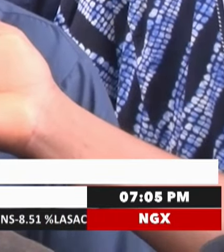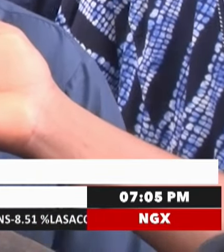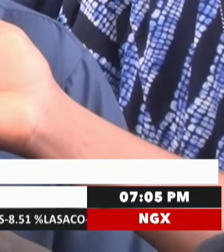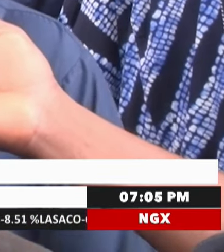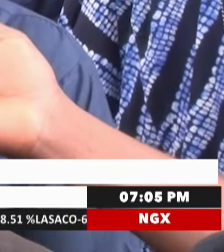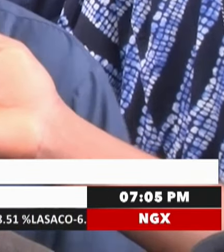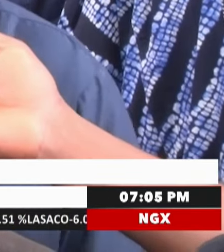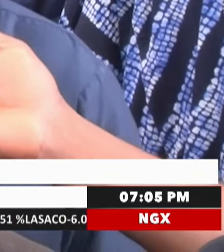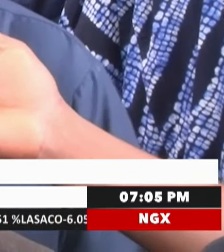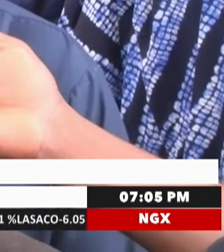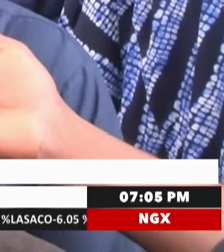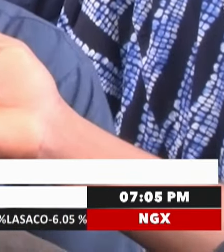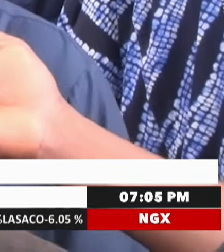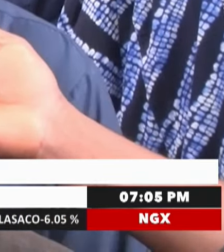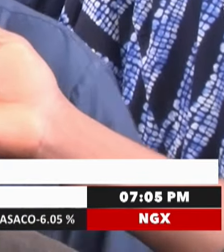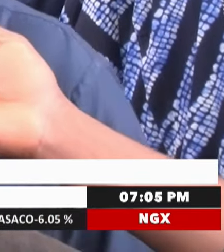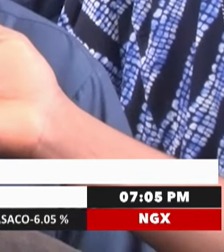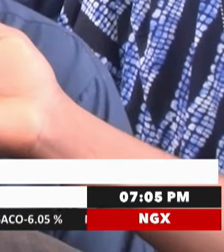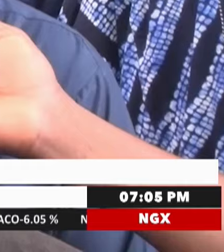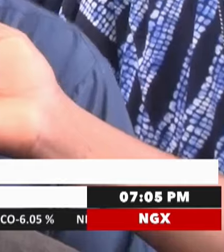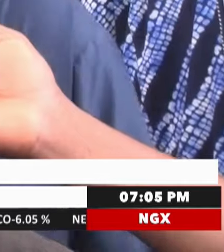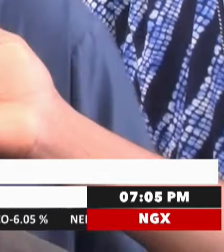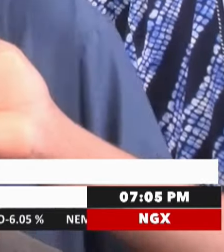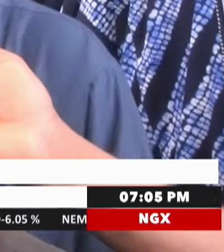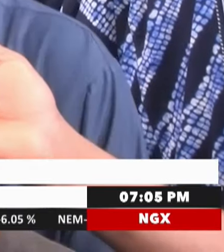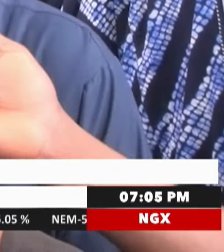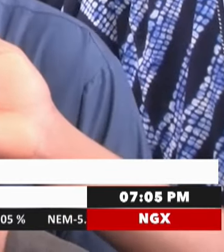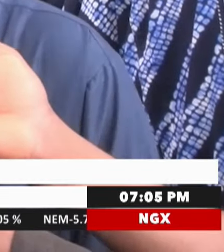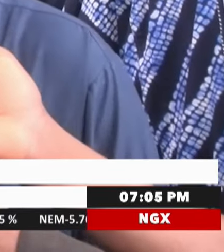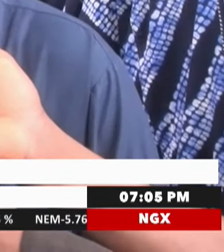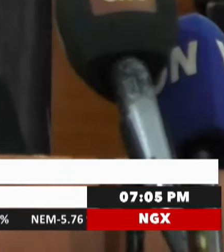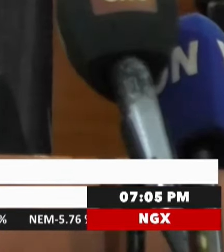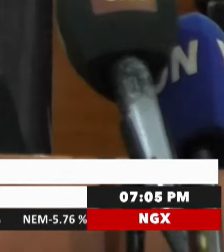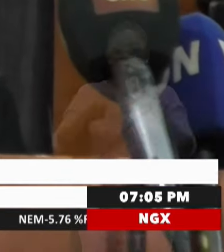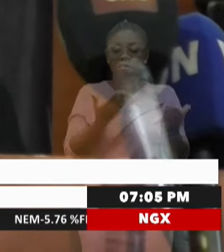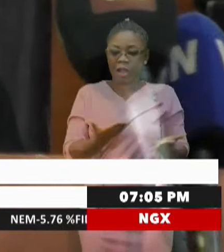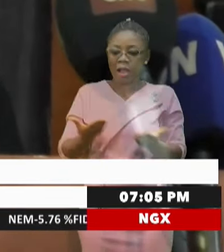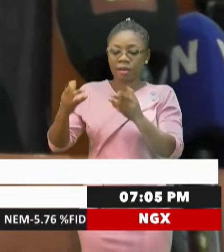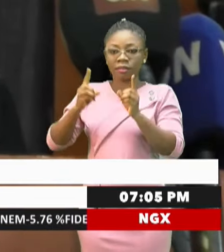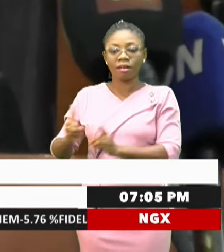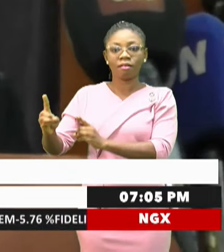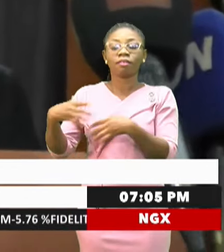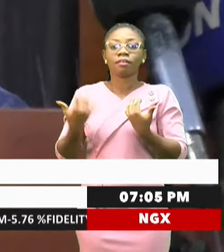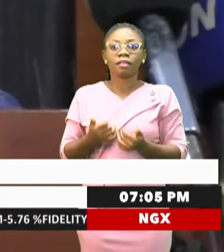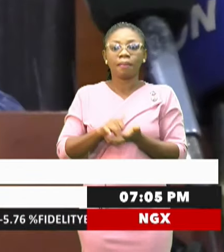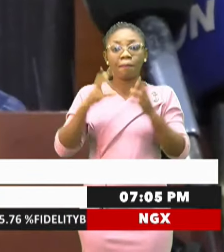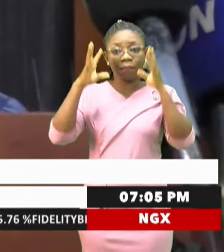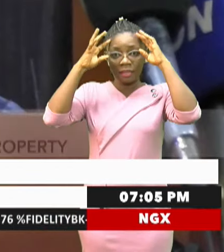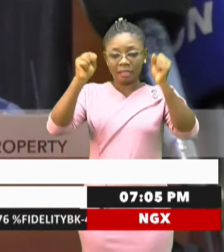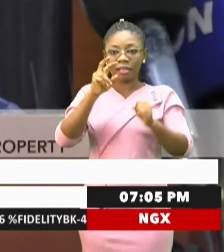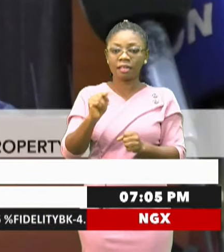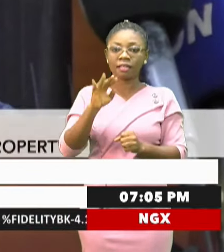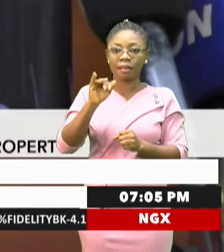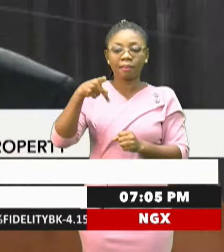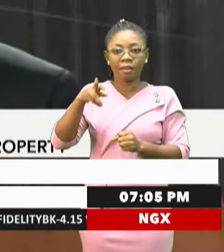on trudging ahead to be able to solve the problem ourselves. the citizens must require that more. President Global Alliance, President NIPR,